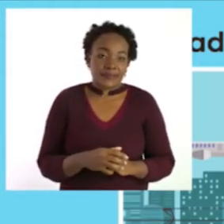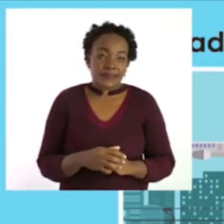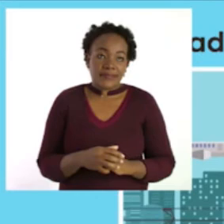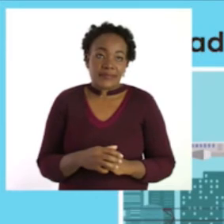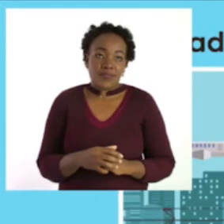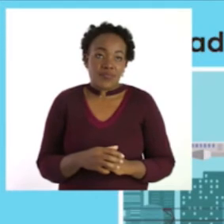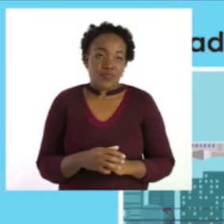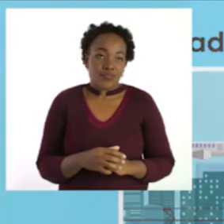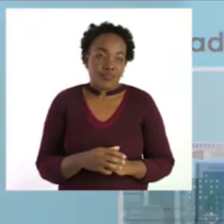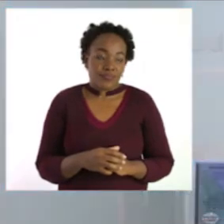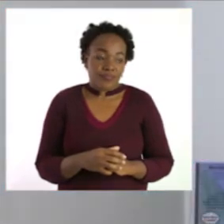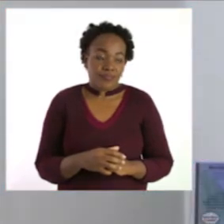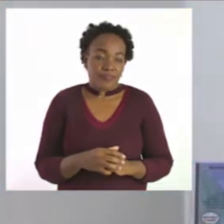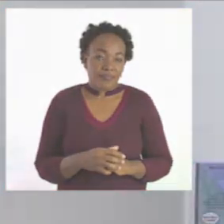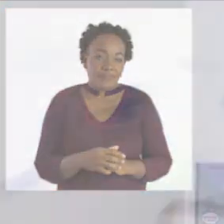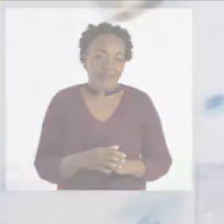sight words